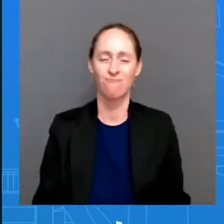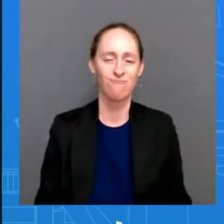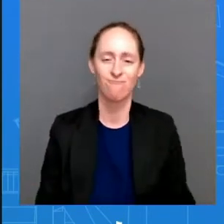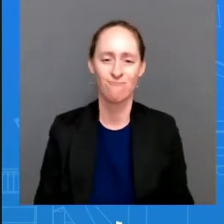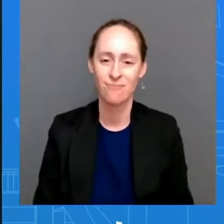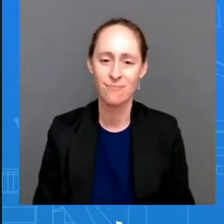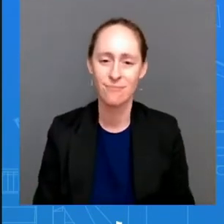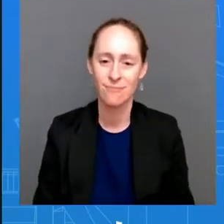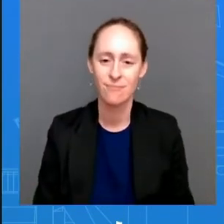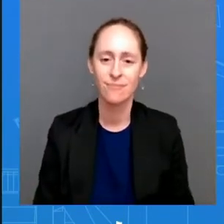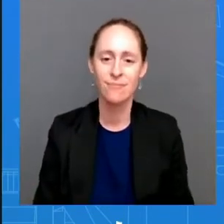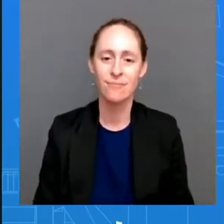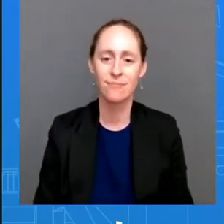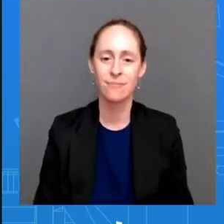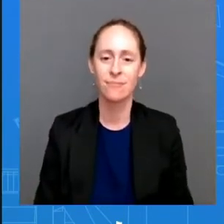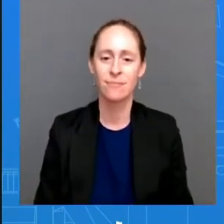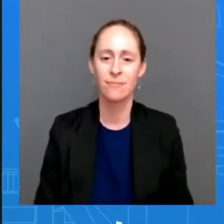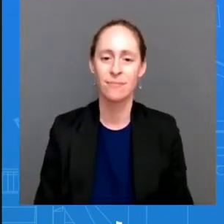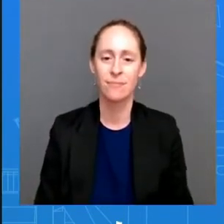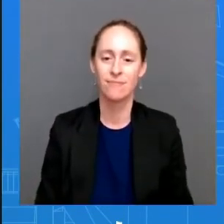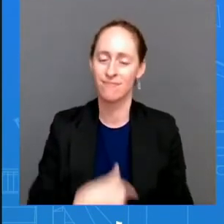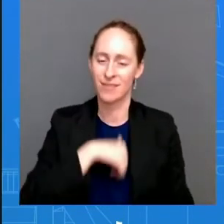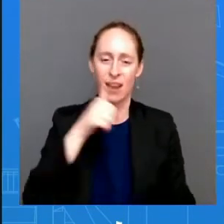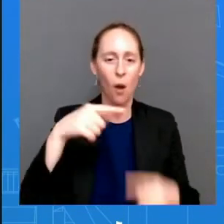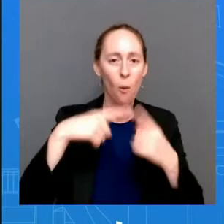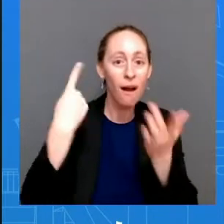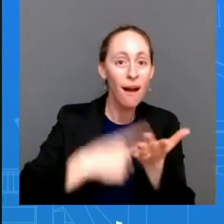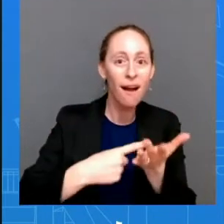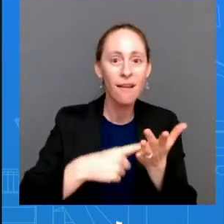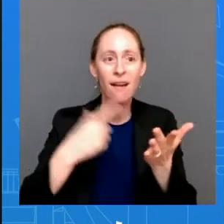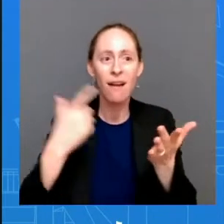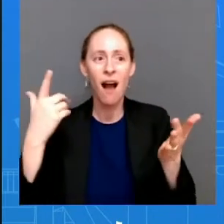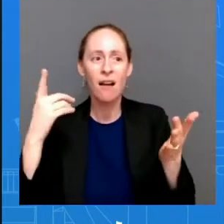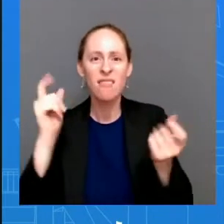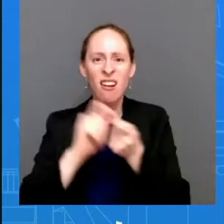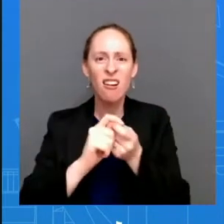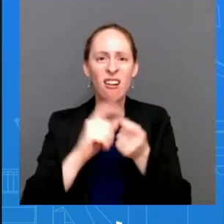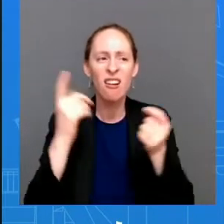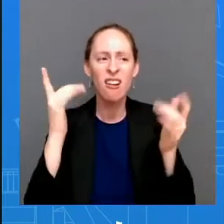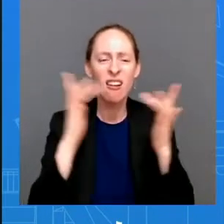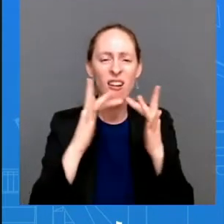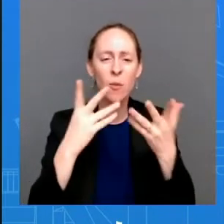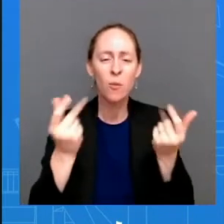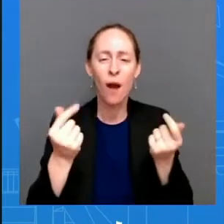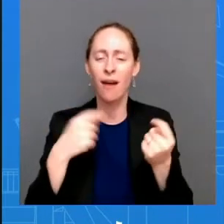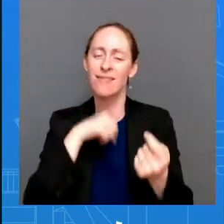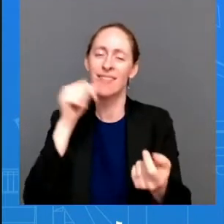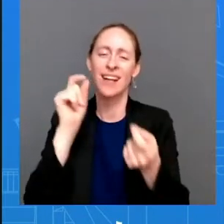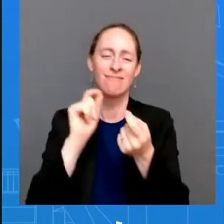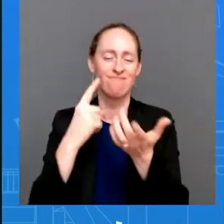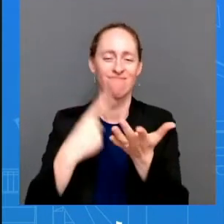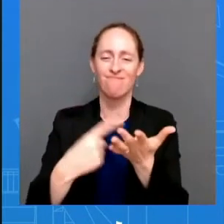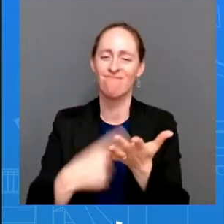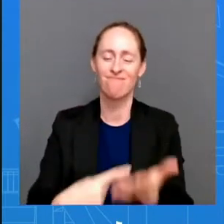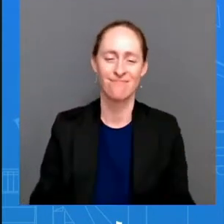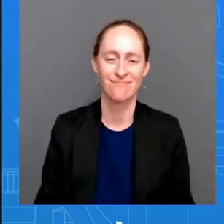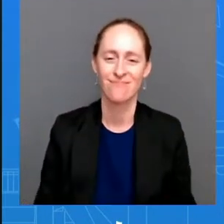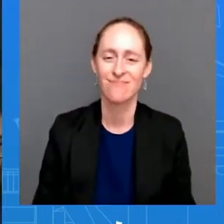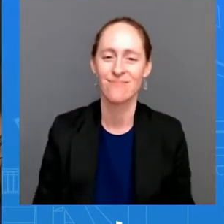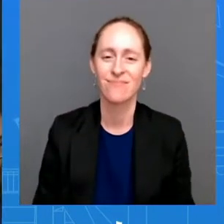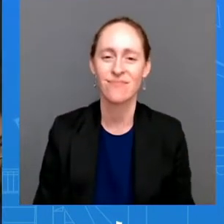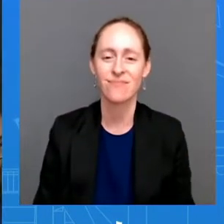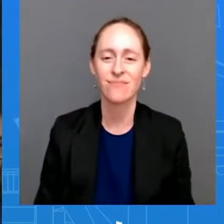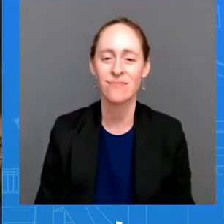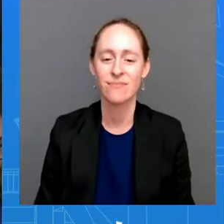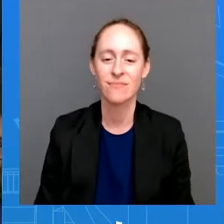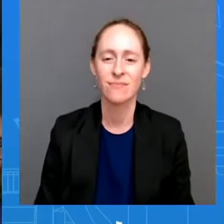or what's happening in that in that is related to that yeah a different subject couple questions uh there's text messages reported today from